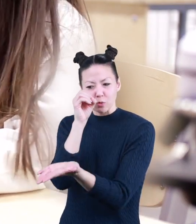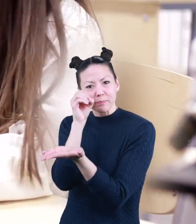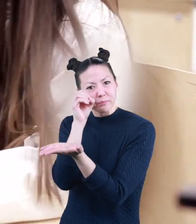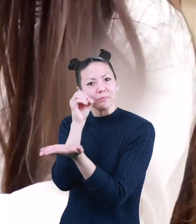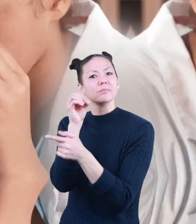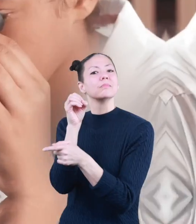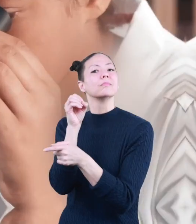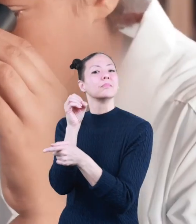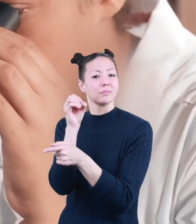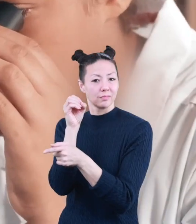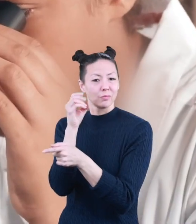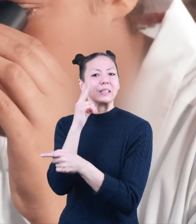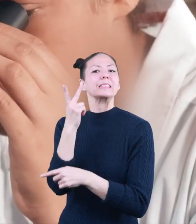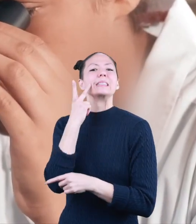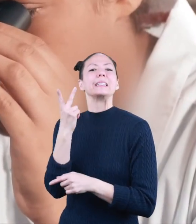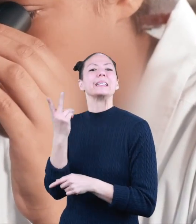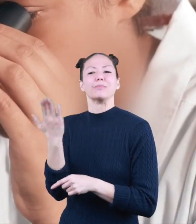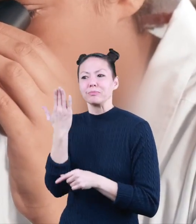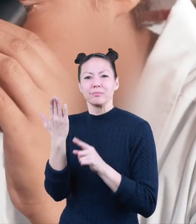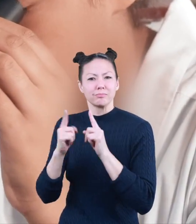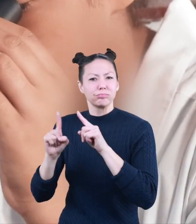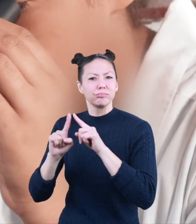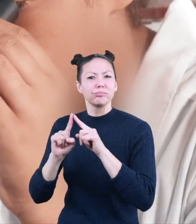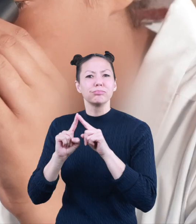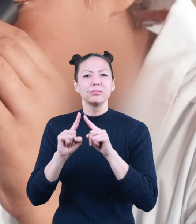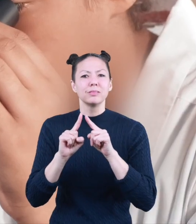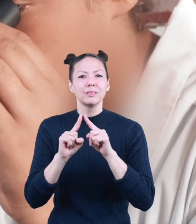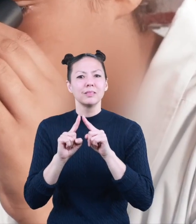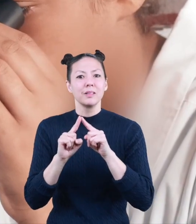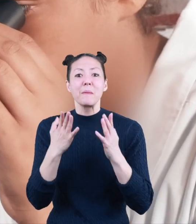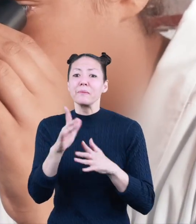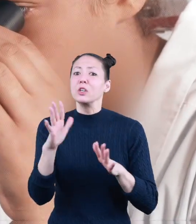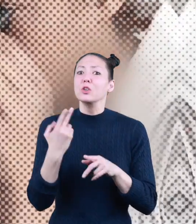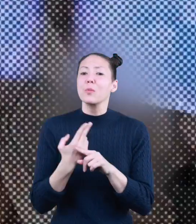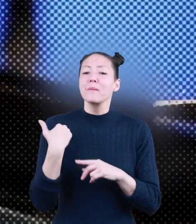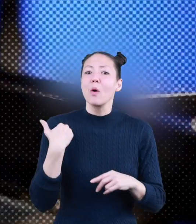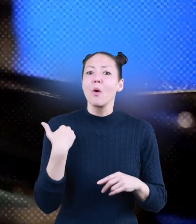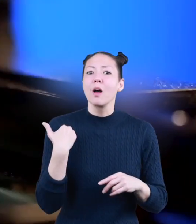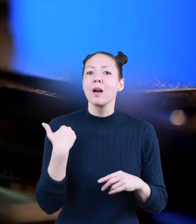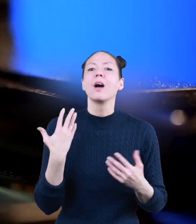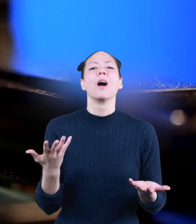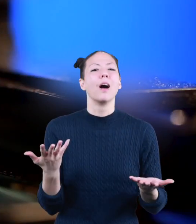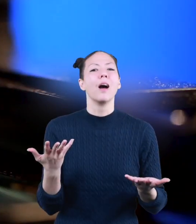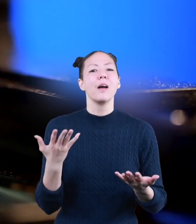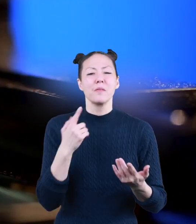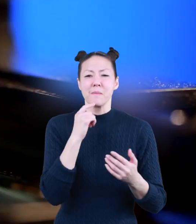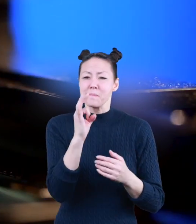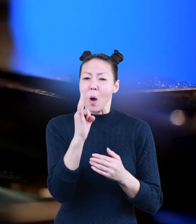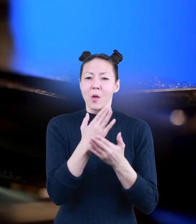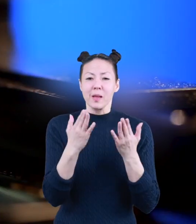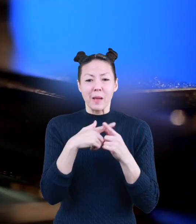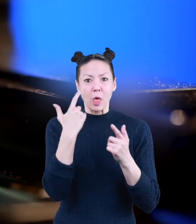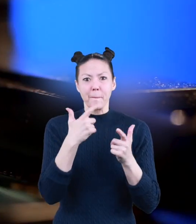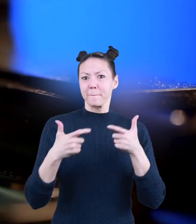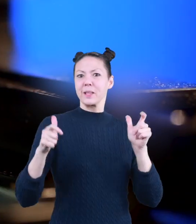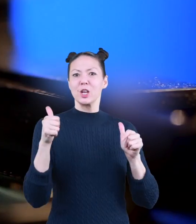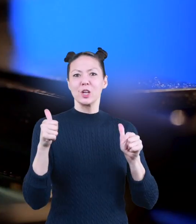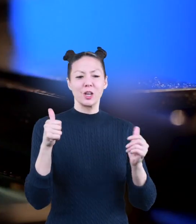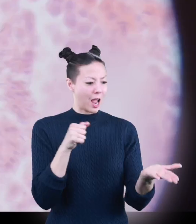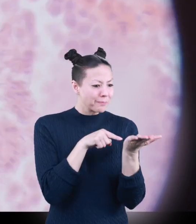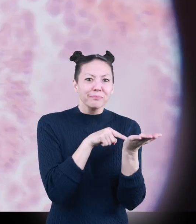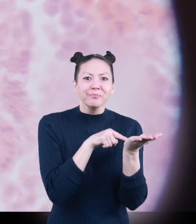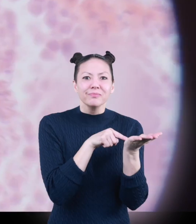You have probably seen a microscope and maybe even used one before. They make small things look bigger.